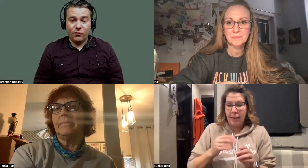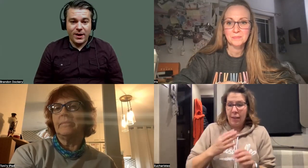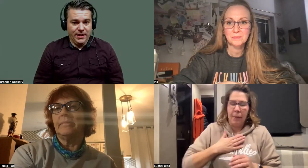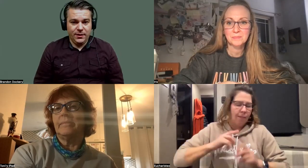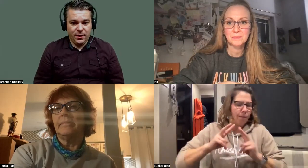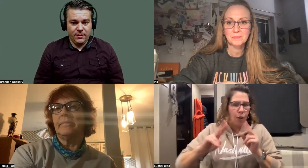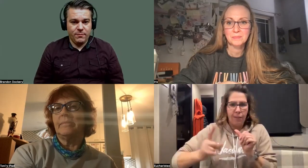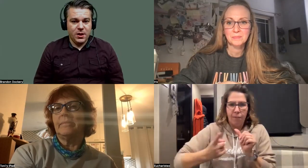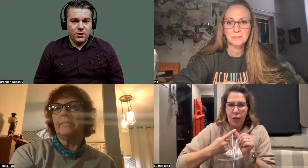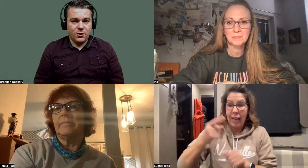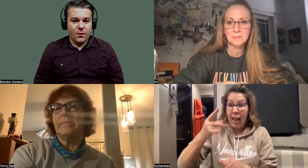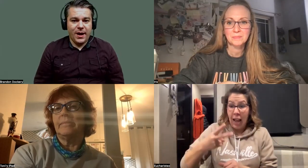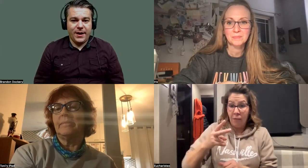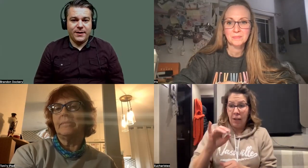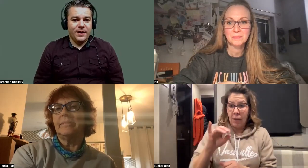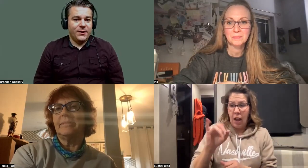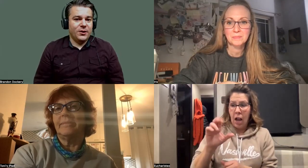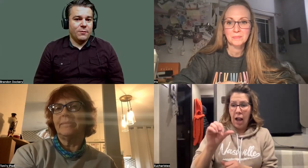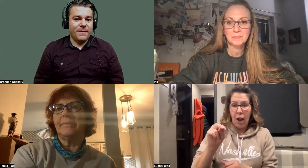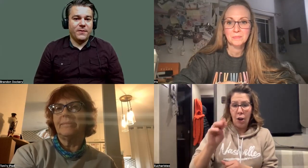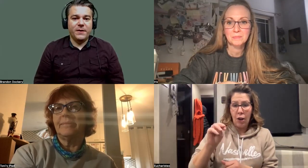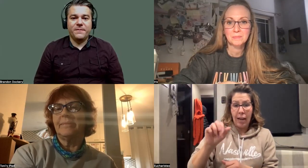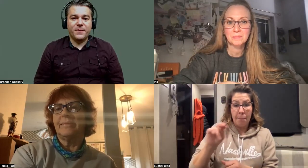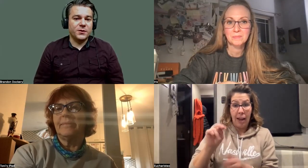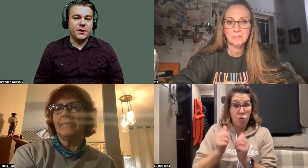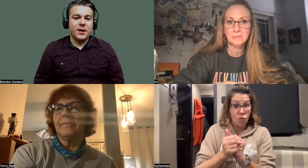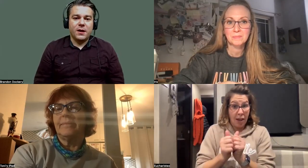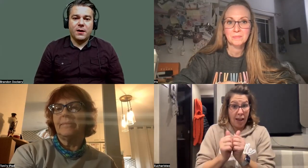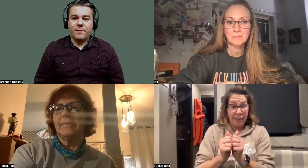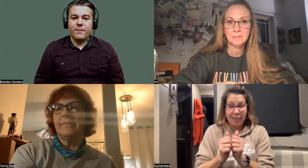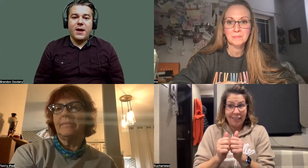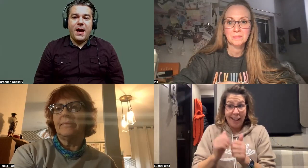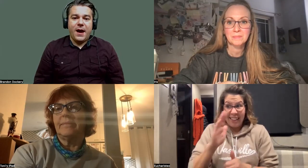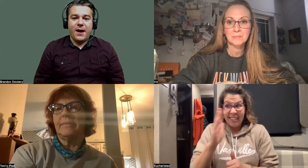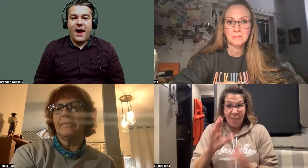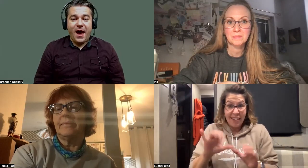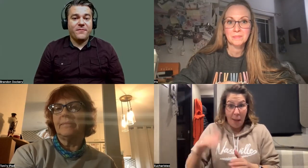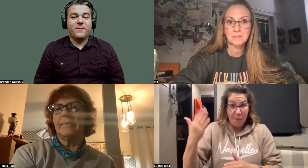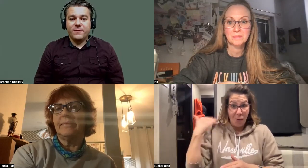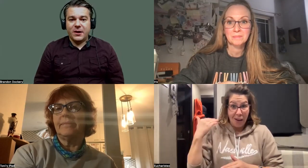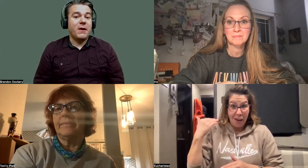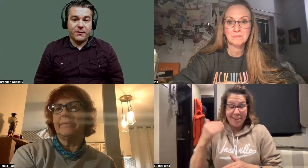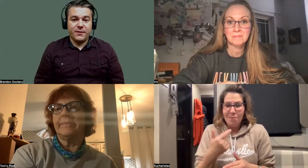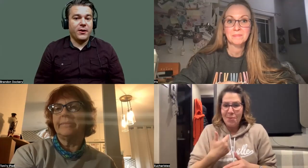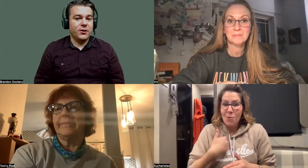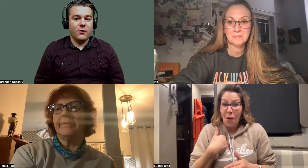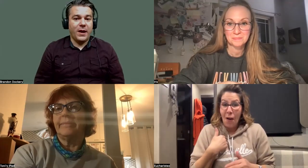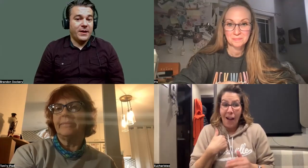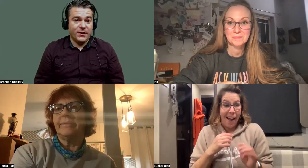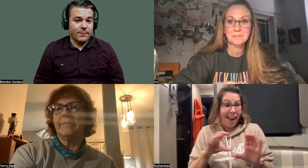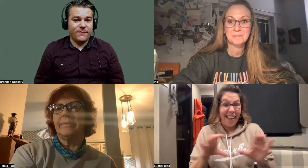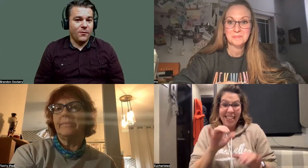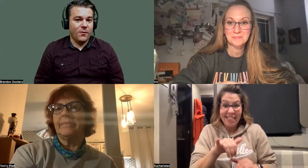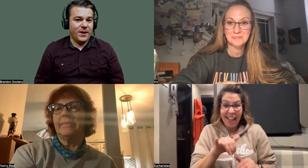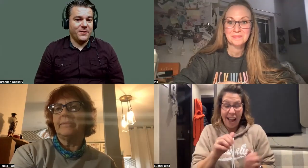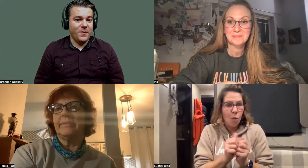that's great. You know, I, you know, my very first half iron marathon, you know, I'd